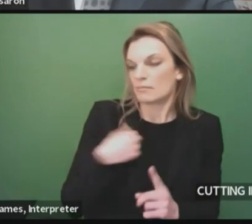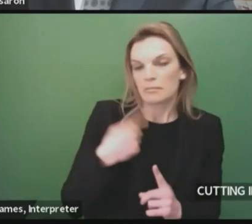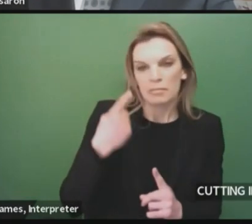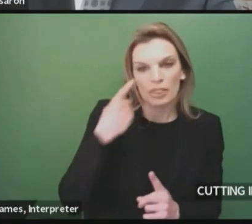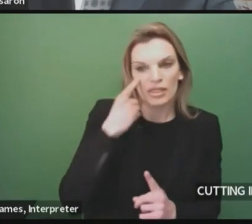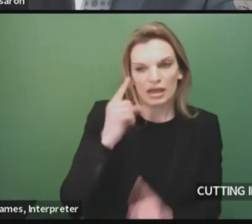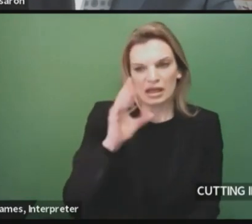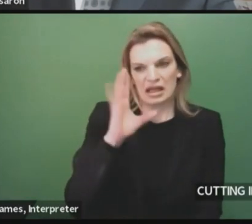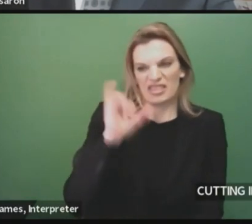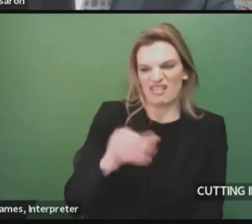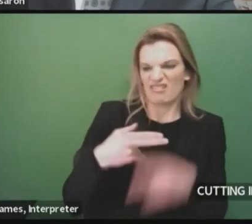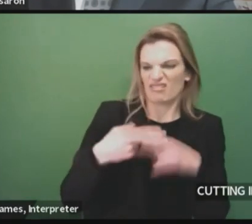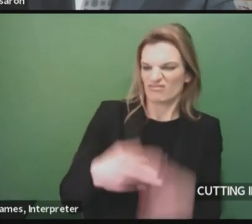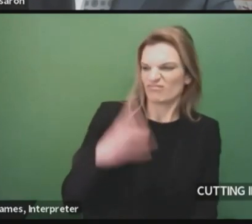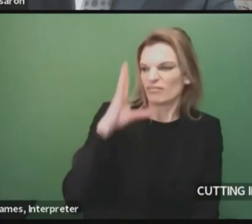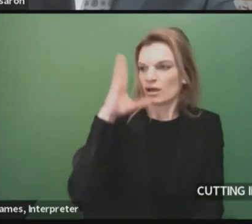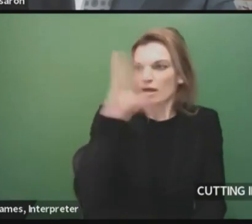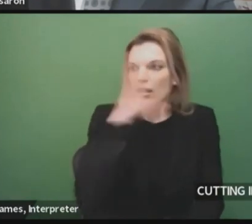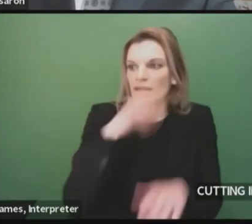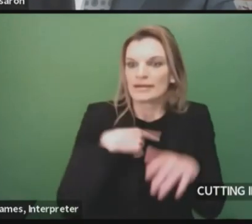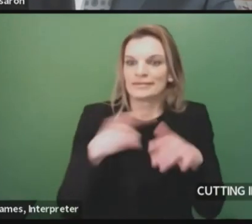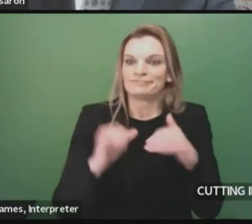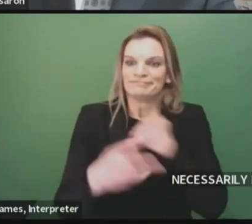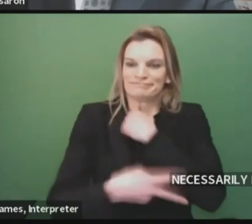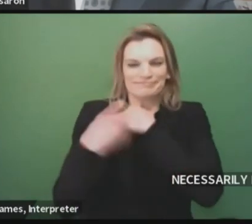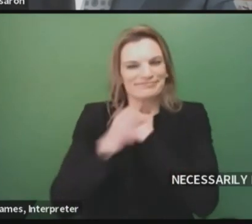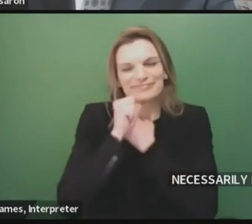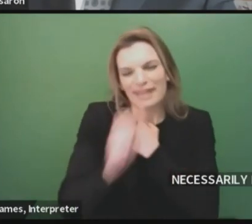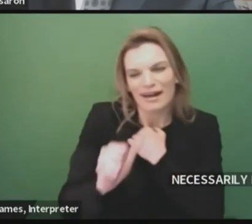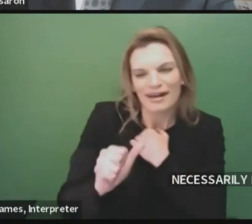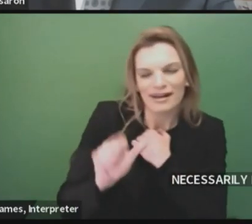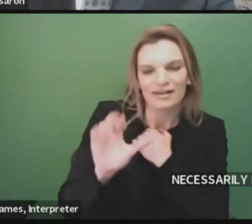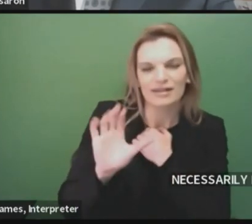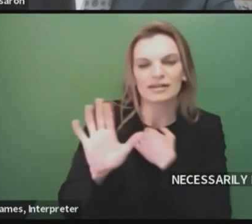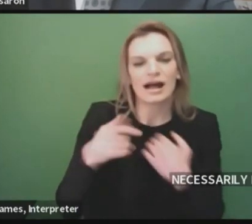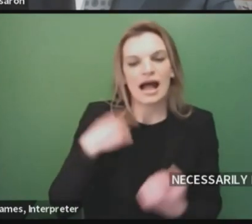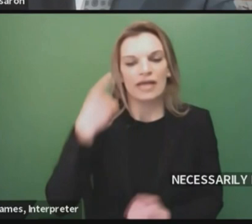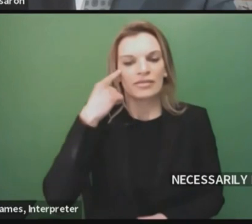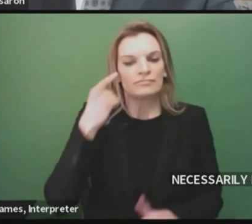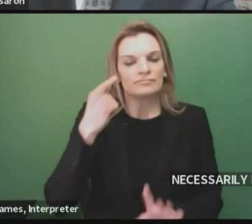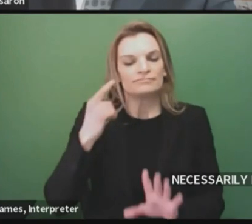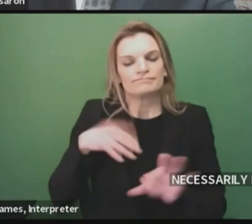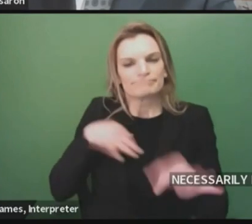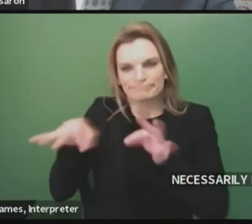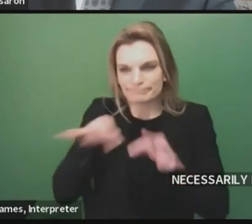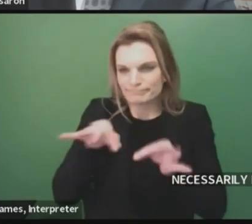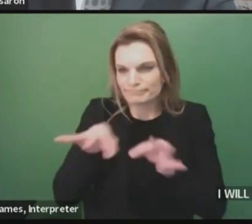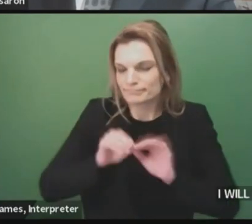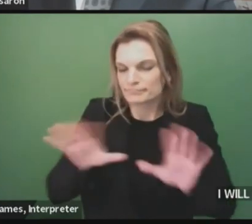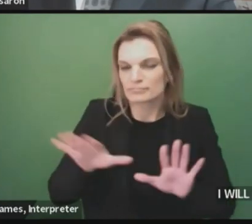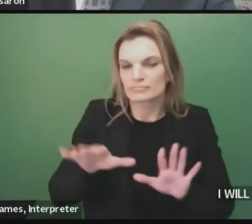instances. I will say that the nature of these vaccines, because the way that they are stored and transported,